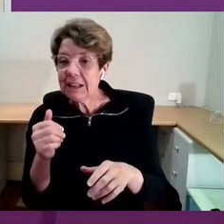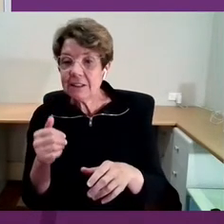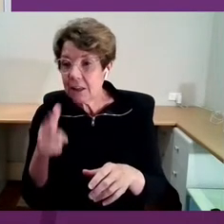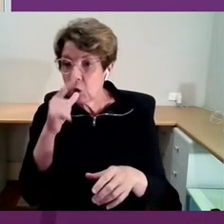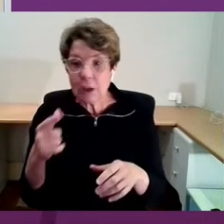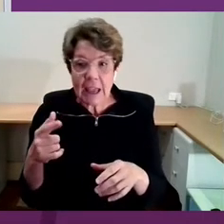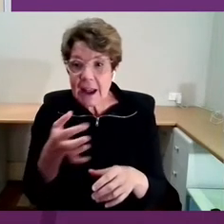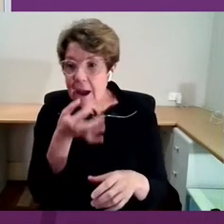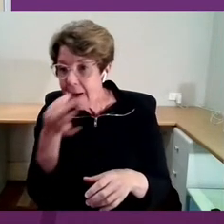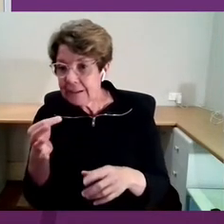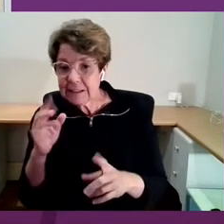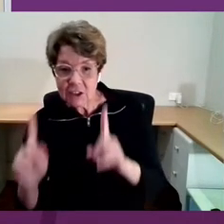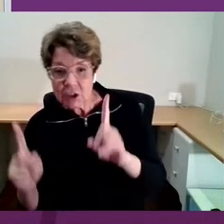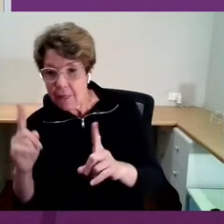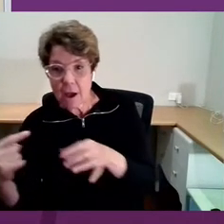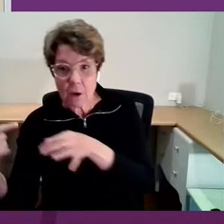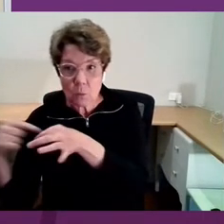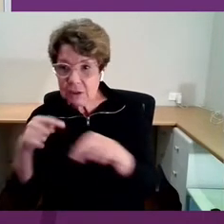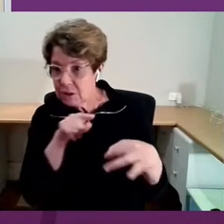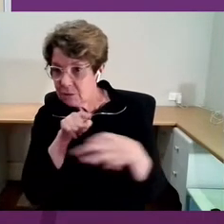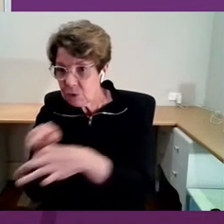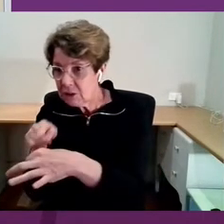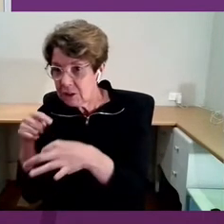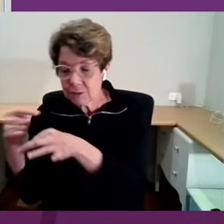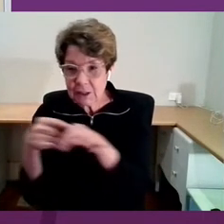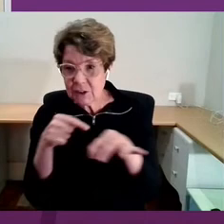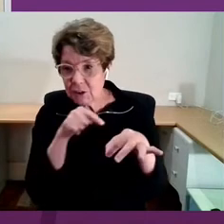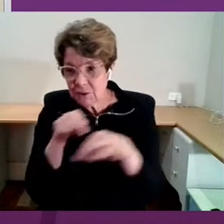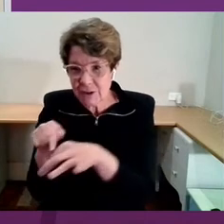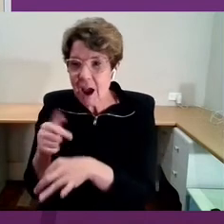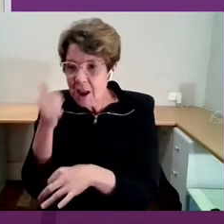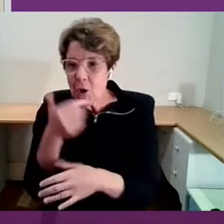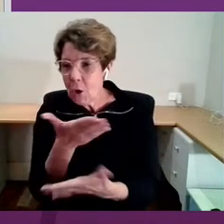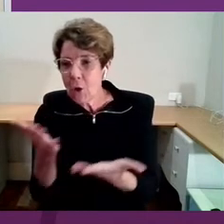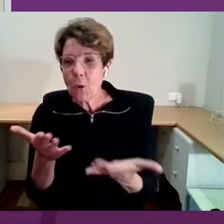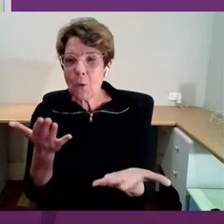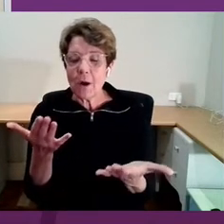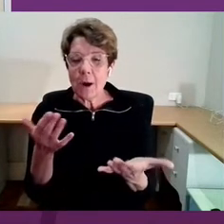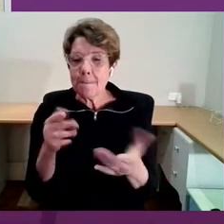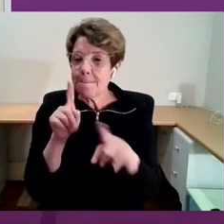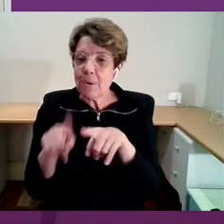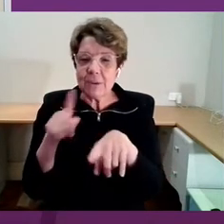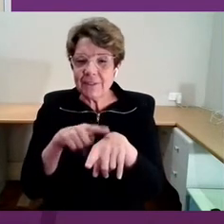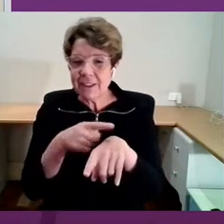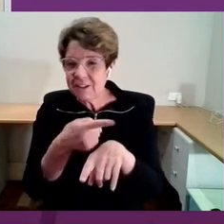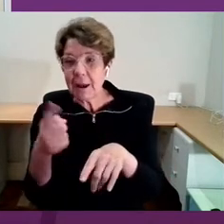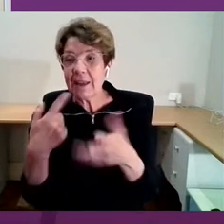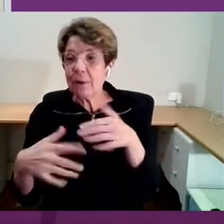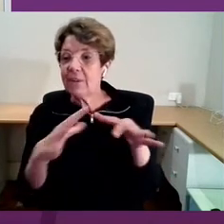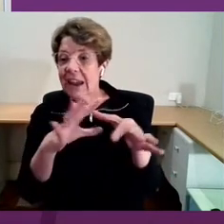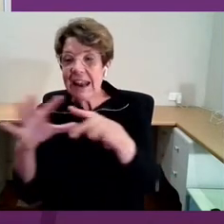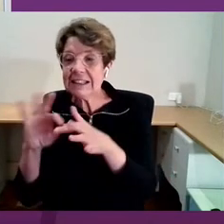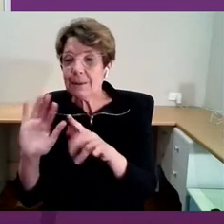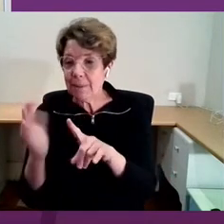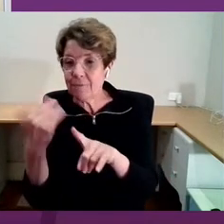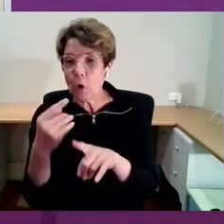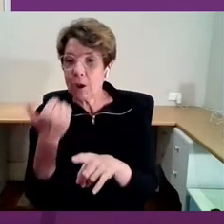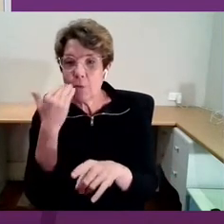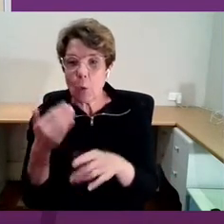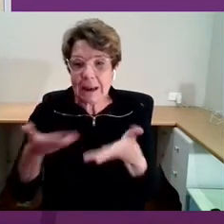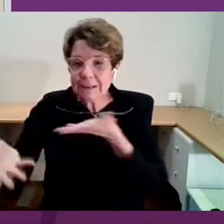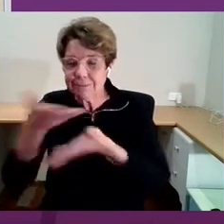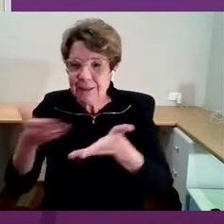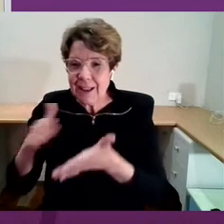because I know there's no hesitancy on your part normally. Every other time we've connected, it's been more like a wrestling